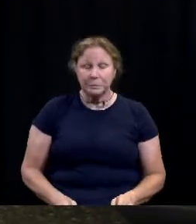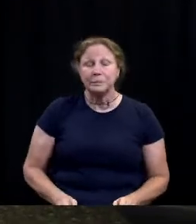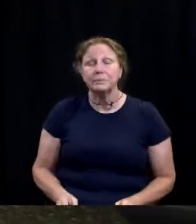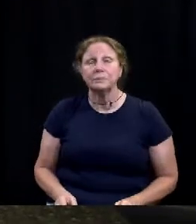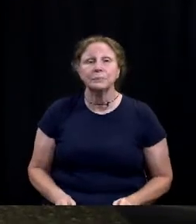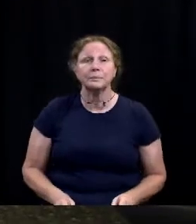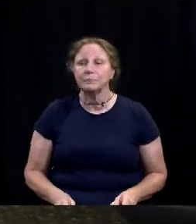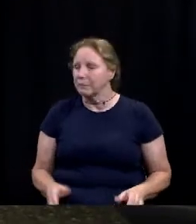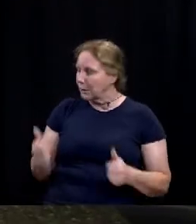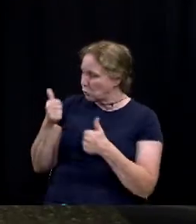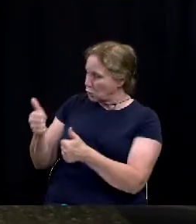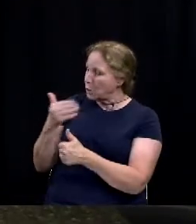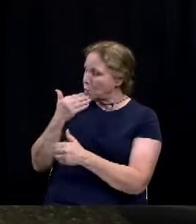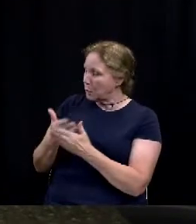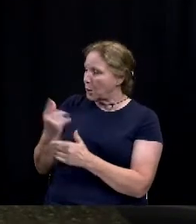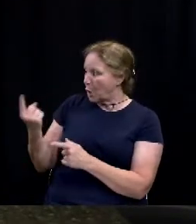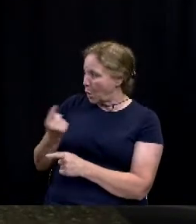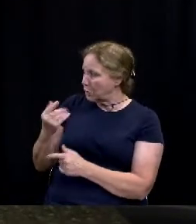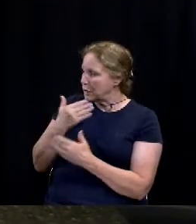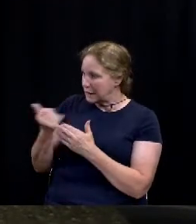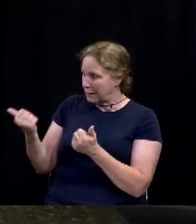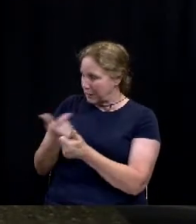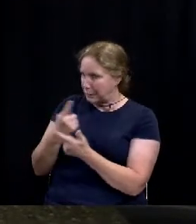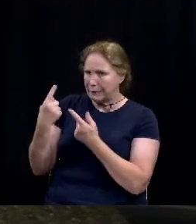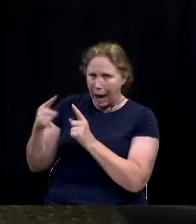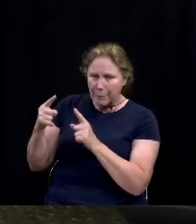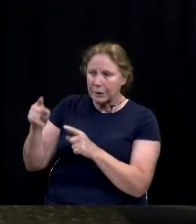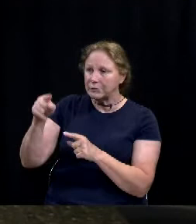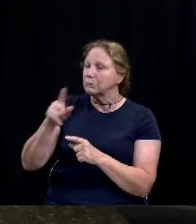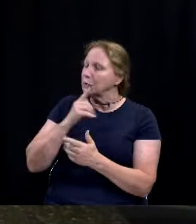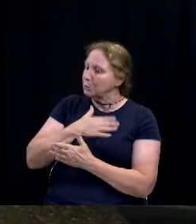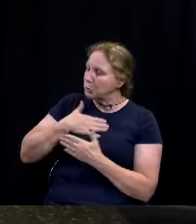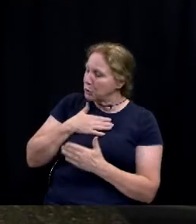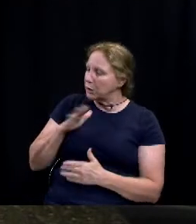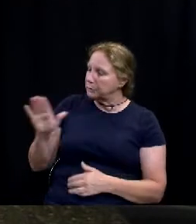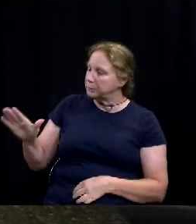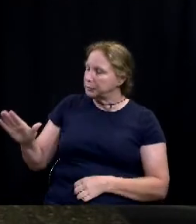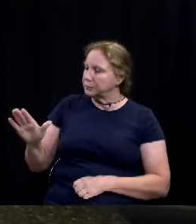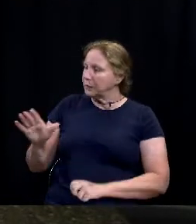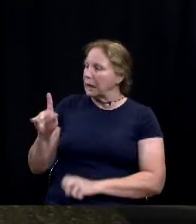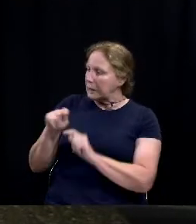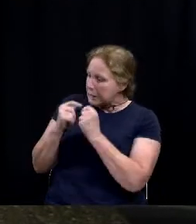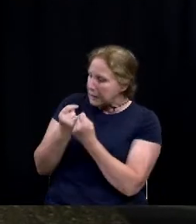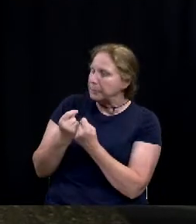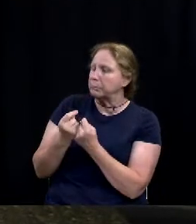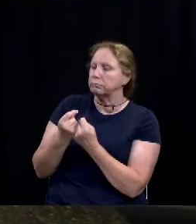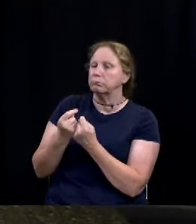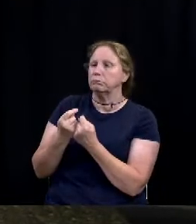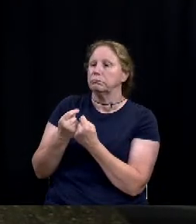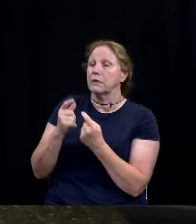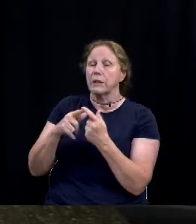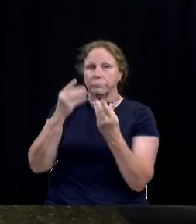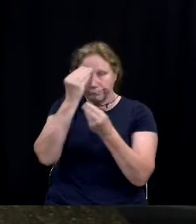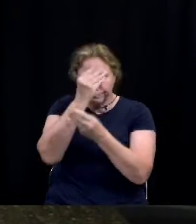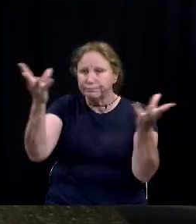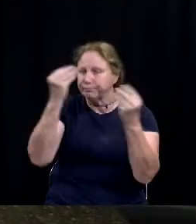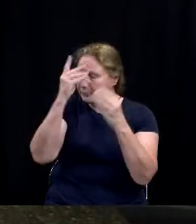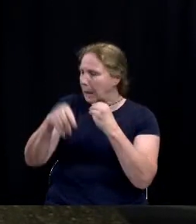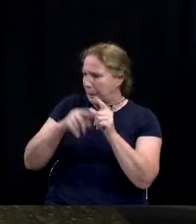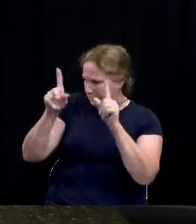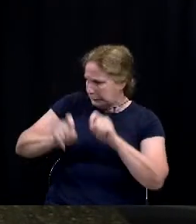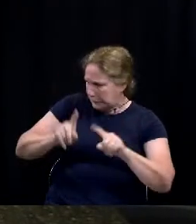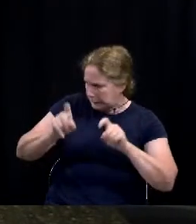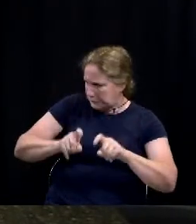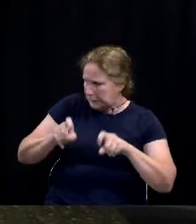Great report, Larry. It's always great to see everything that's going on. I really appreciate your team's effort to get the word out about the testing.